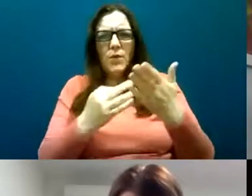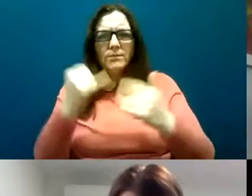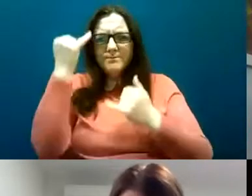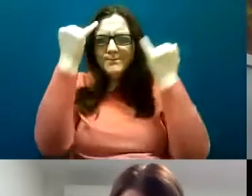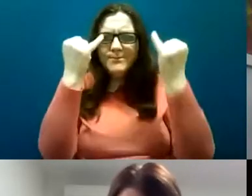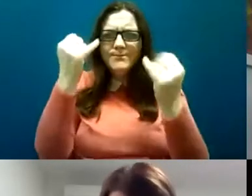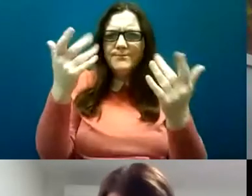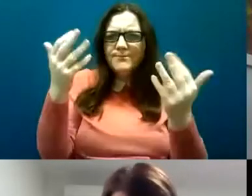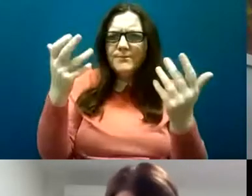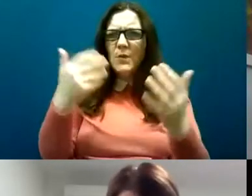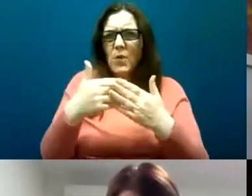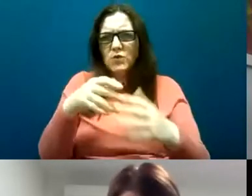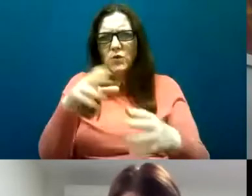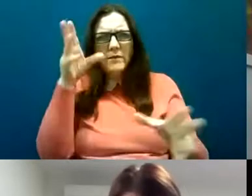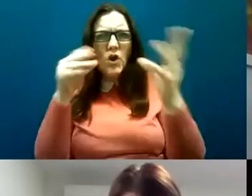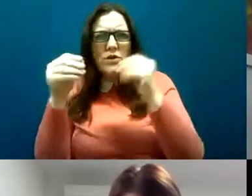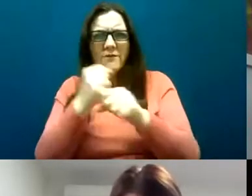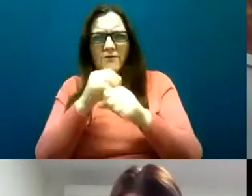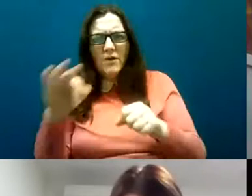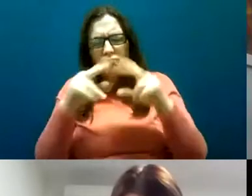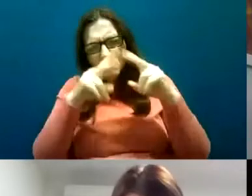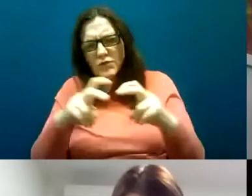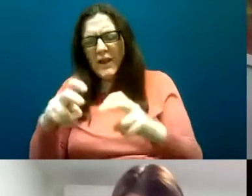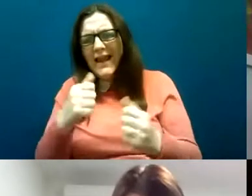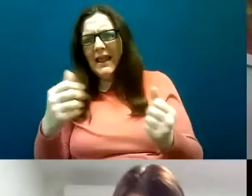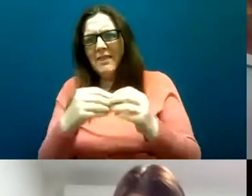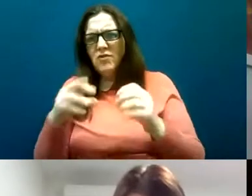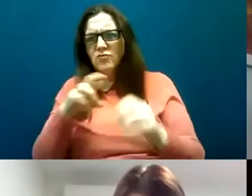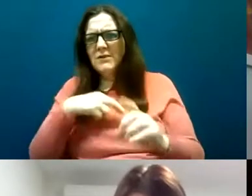you've heard in those studies and if there is anything that particularly struck you